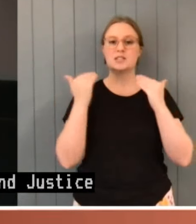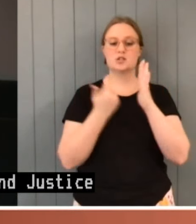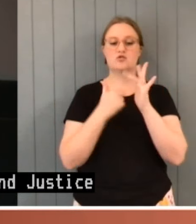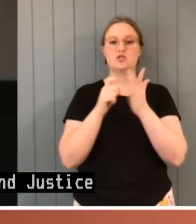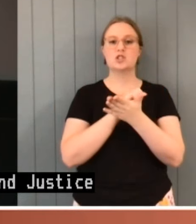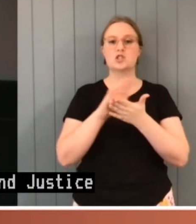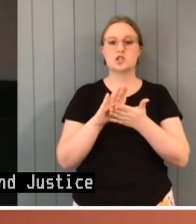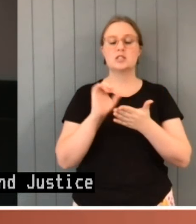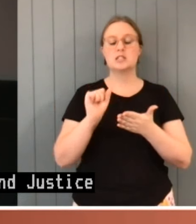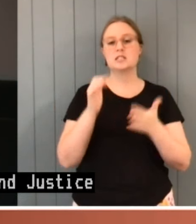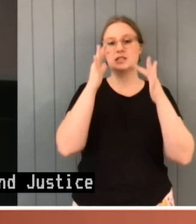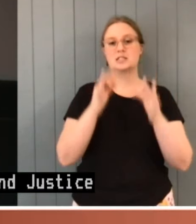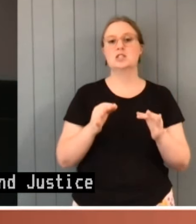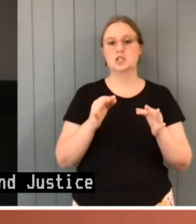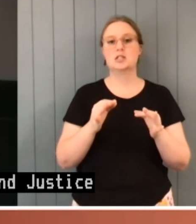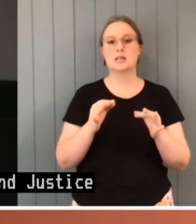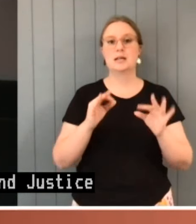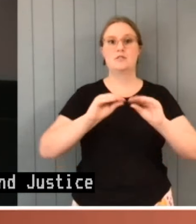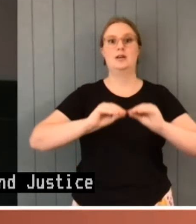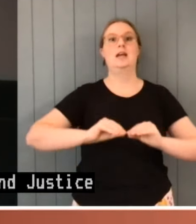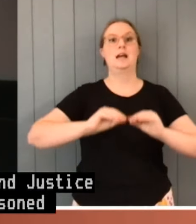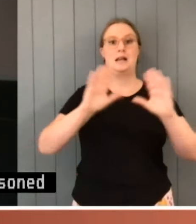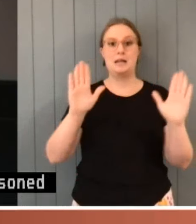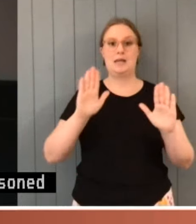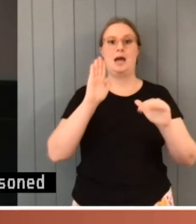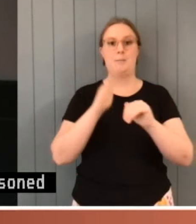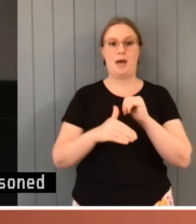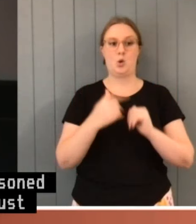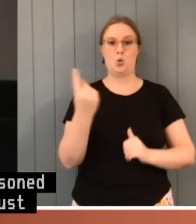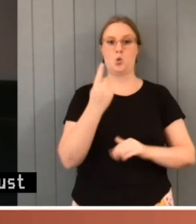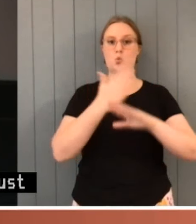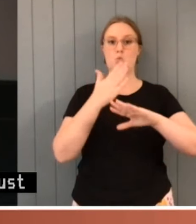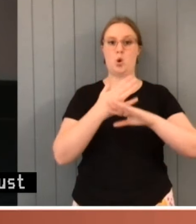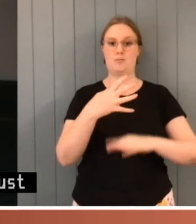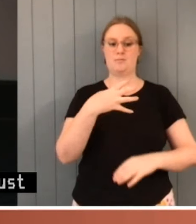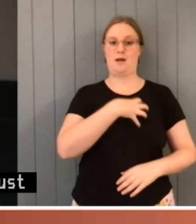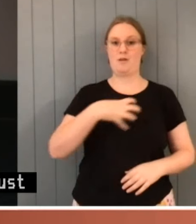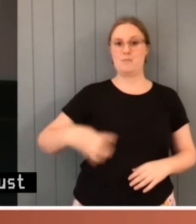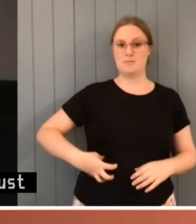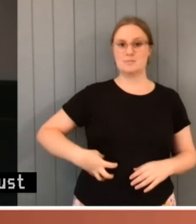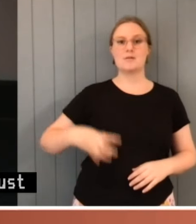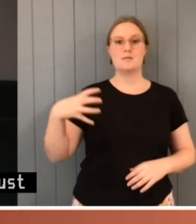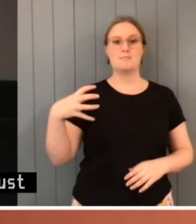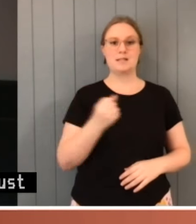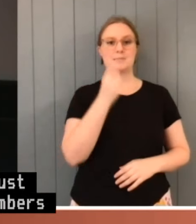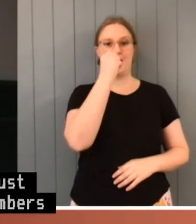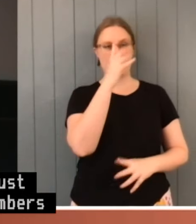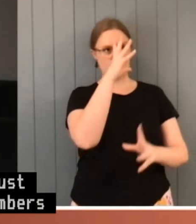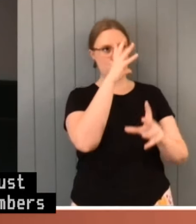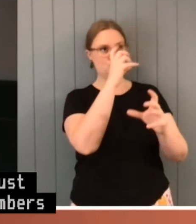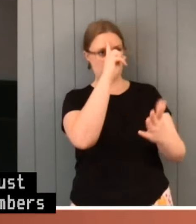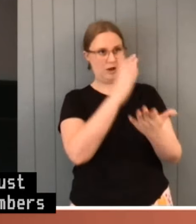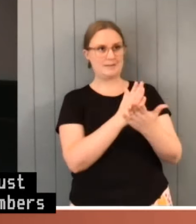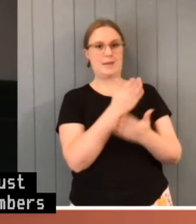relationship. He said members of parliament are donees of certain powers and discretions entrusted to them on behalf of the community,